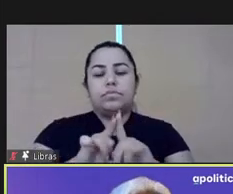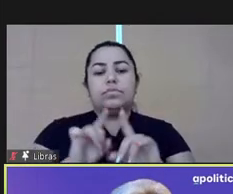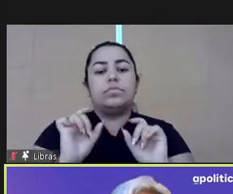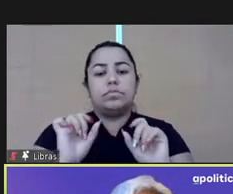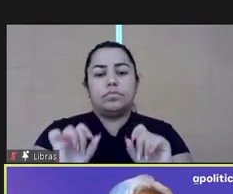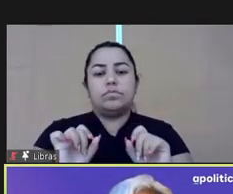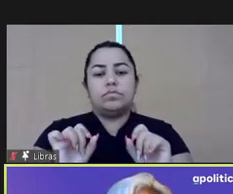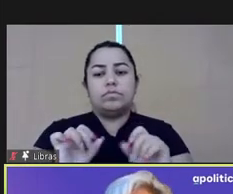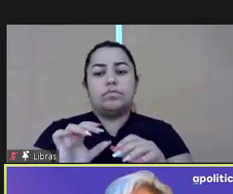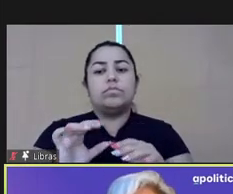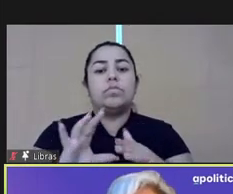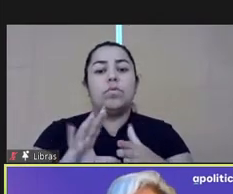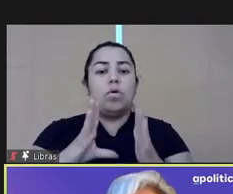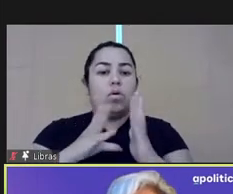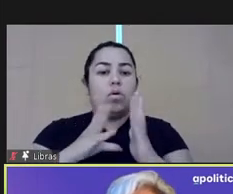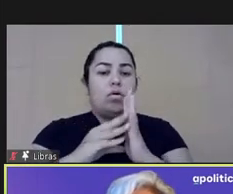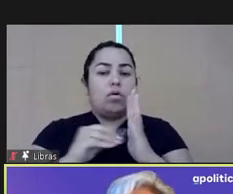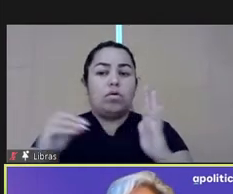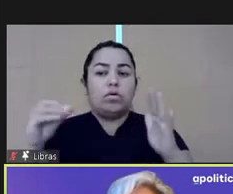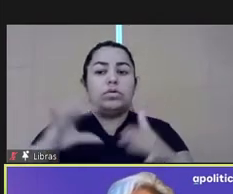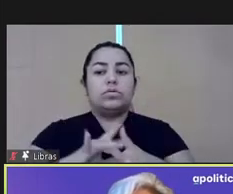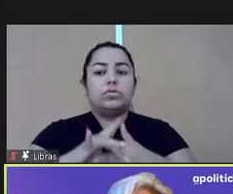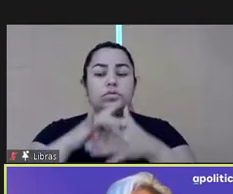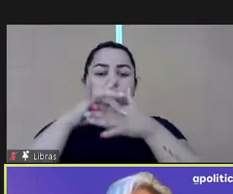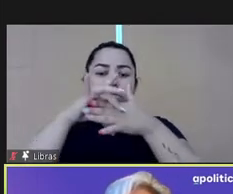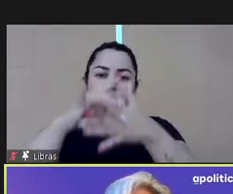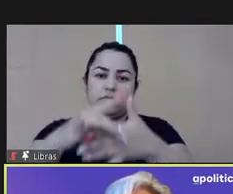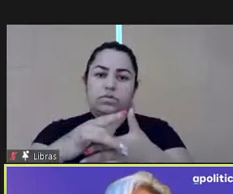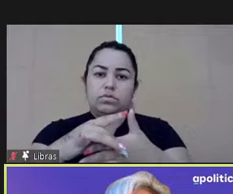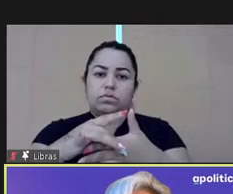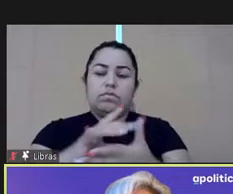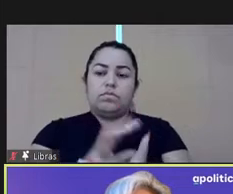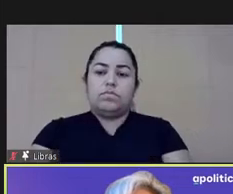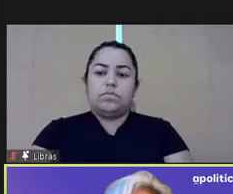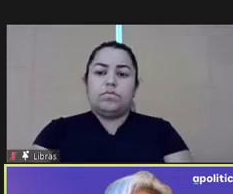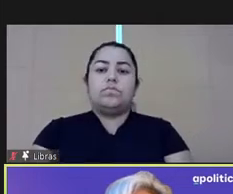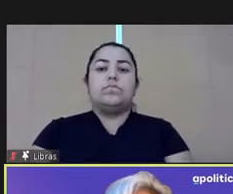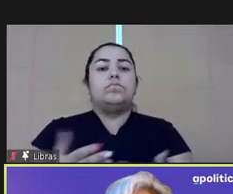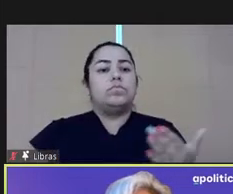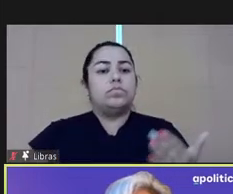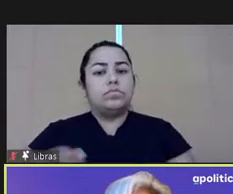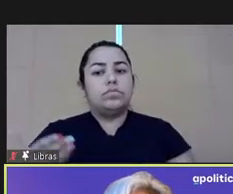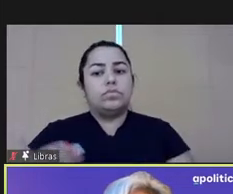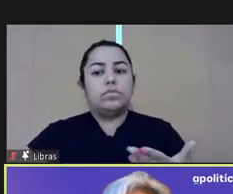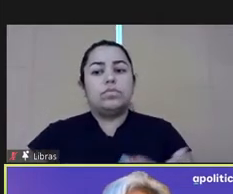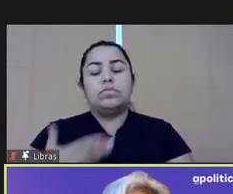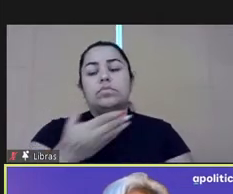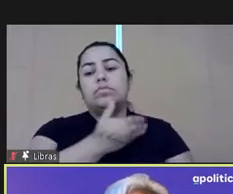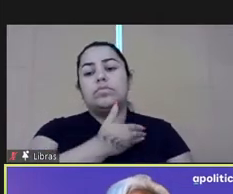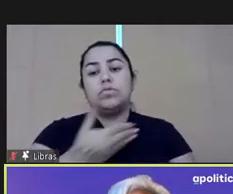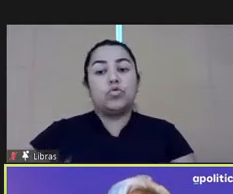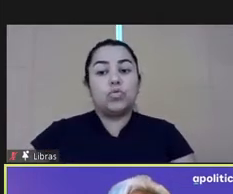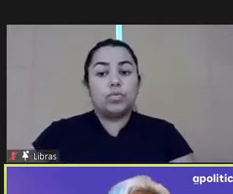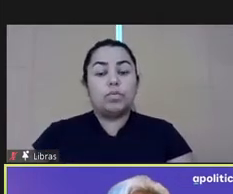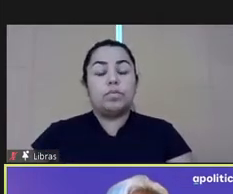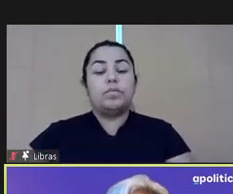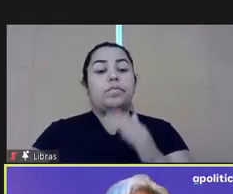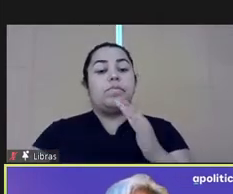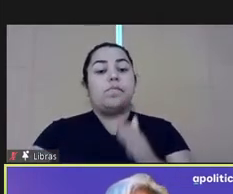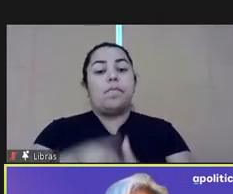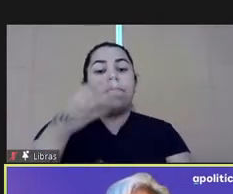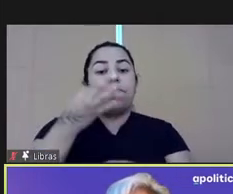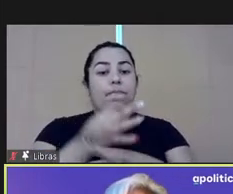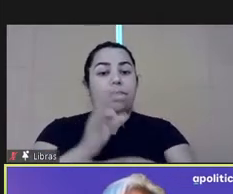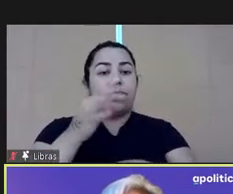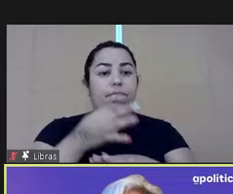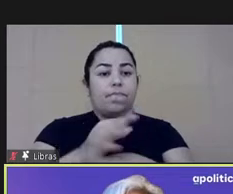models in civil service. The first one being many senior civil servants training is now being mandated